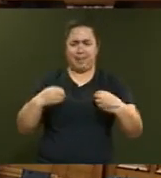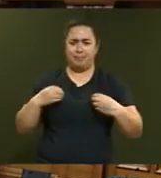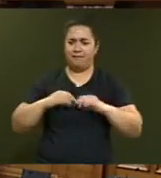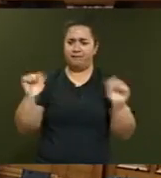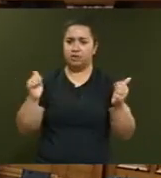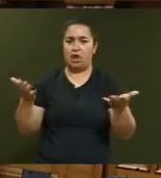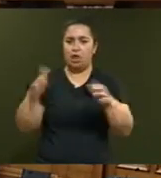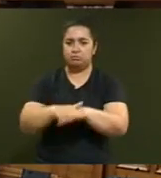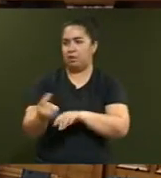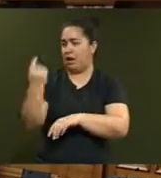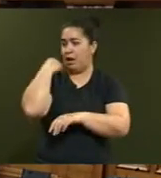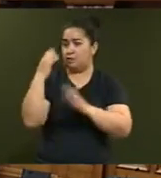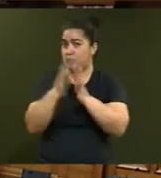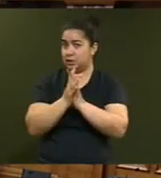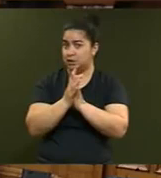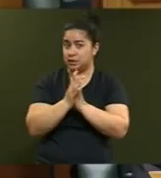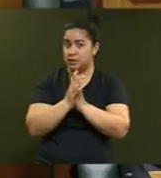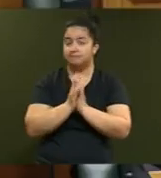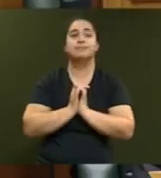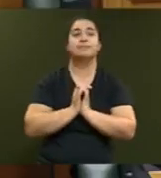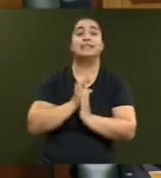Yes. Hmm.